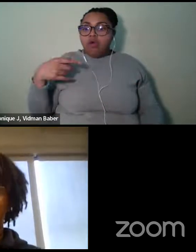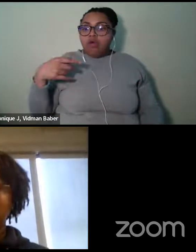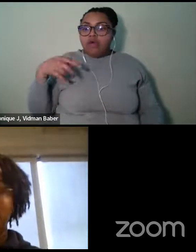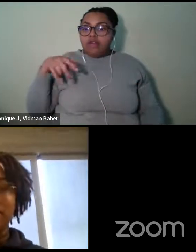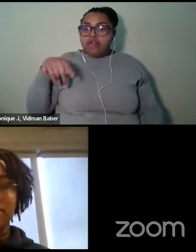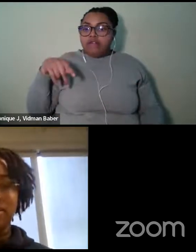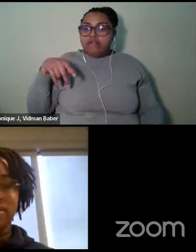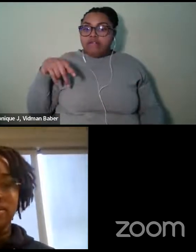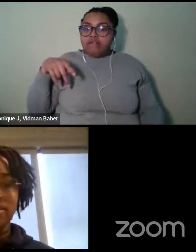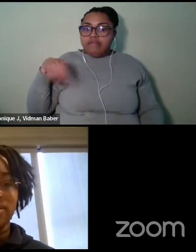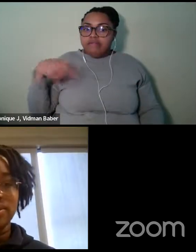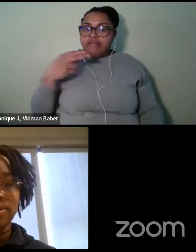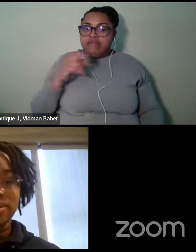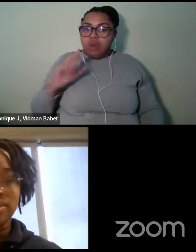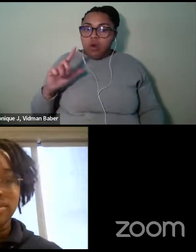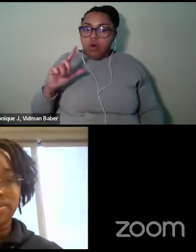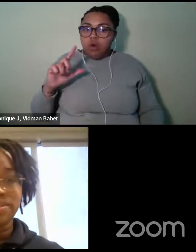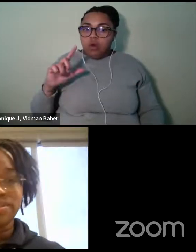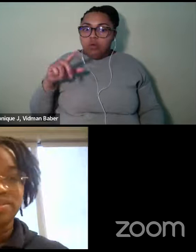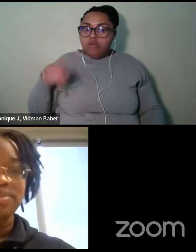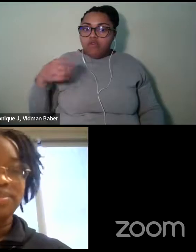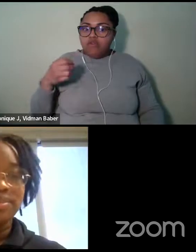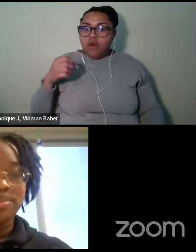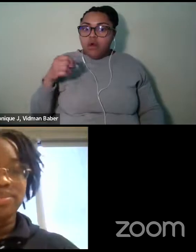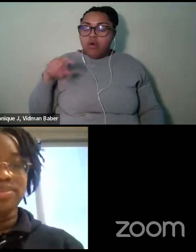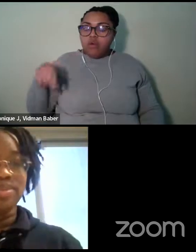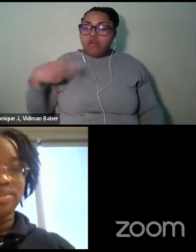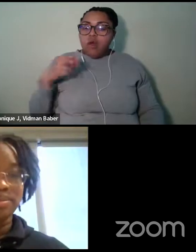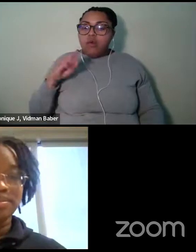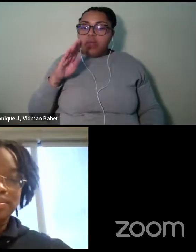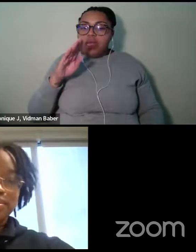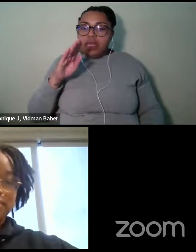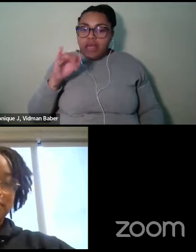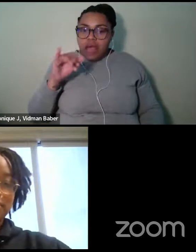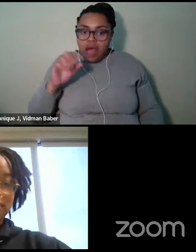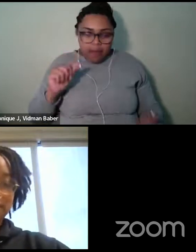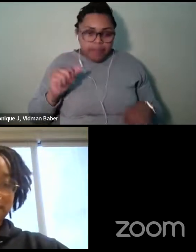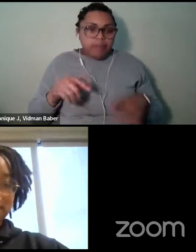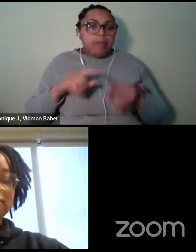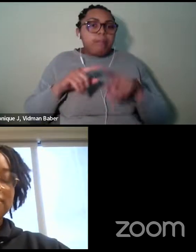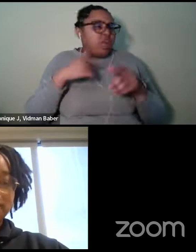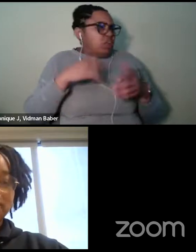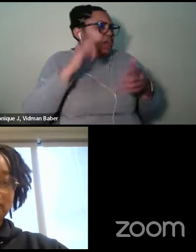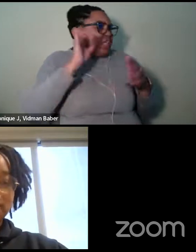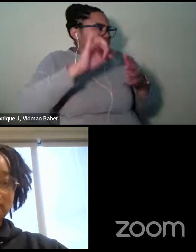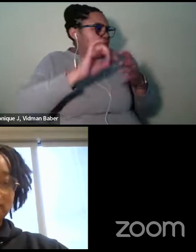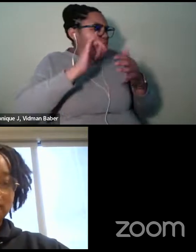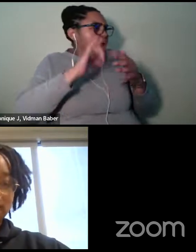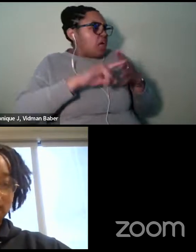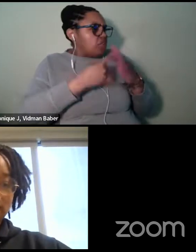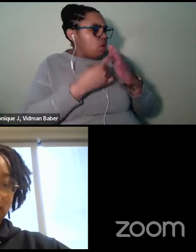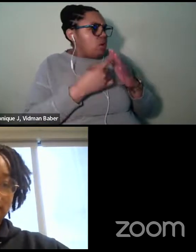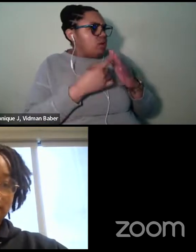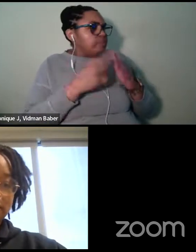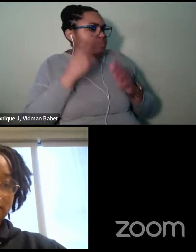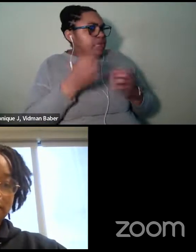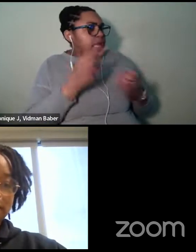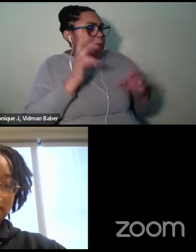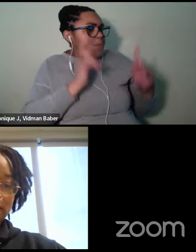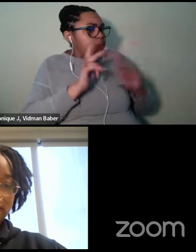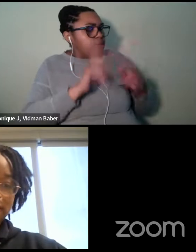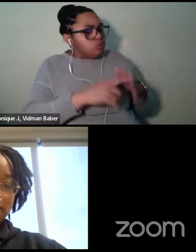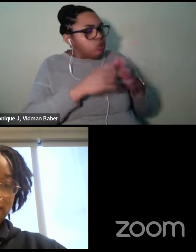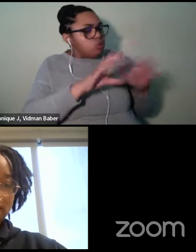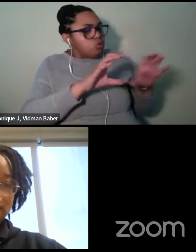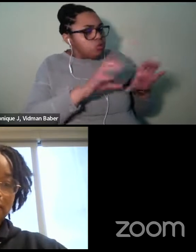That's why I was really excited to see like a lot of young people who just started doing things. There's a young boy, uh,